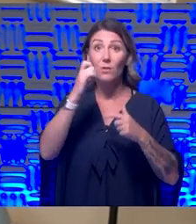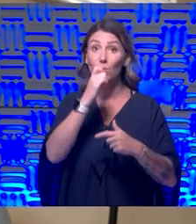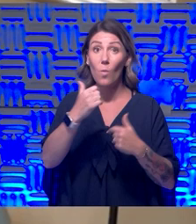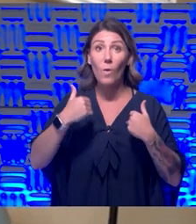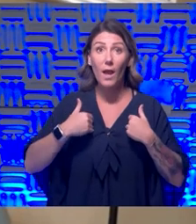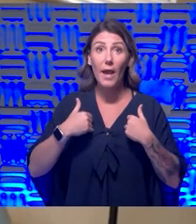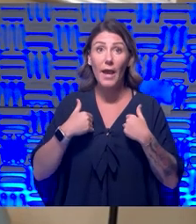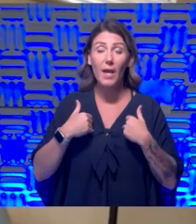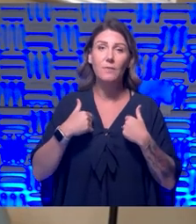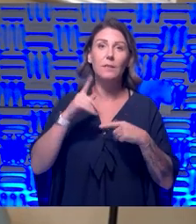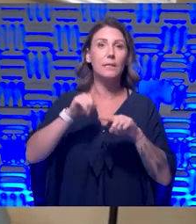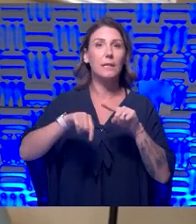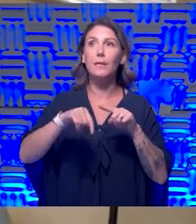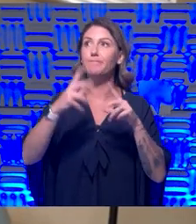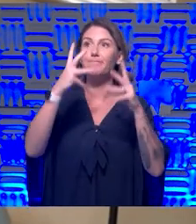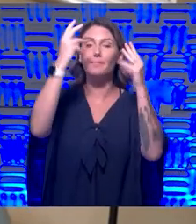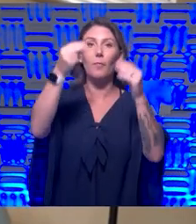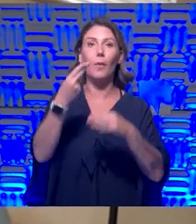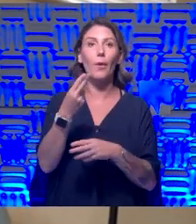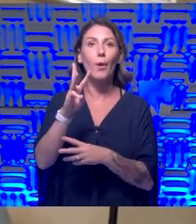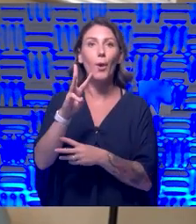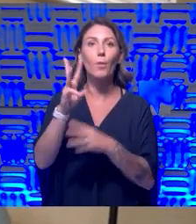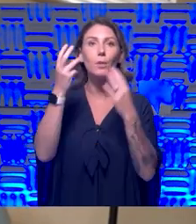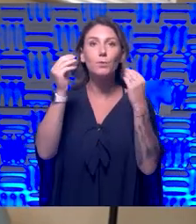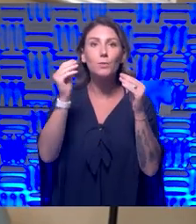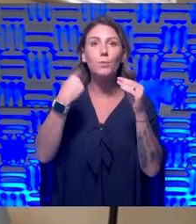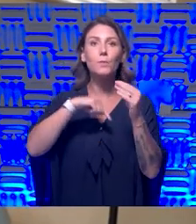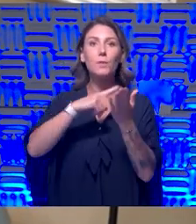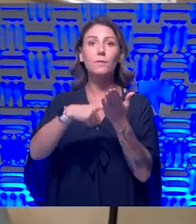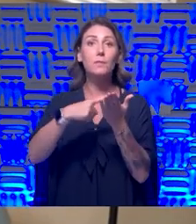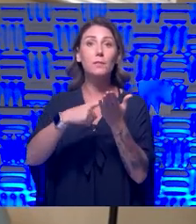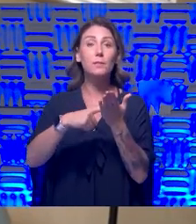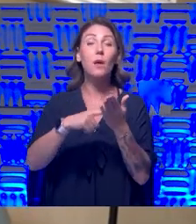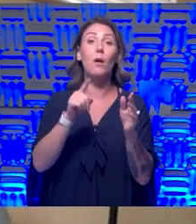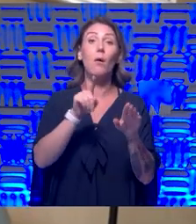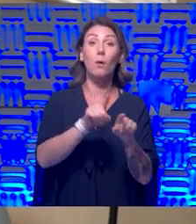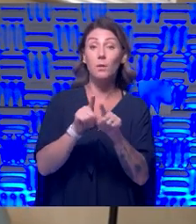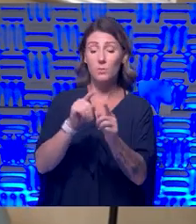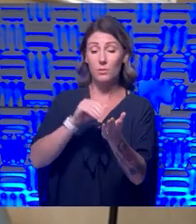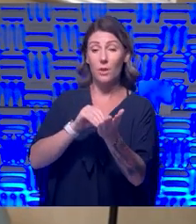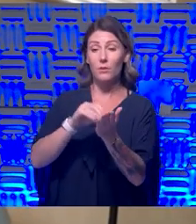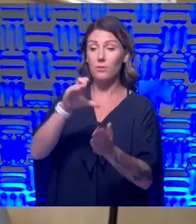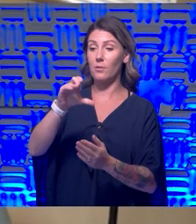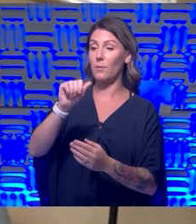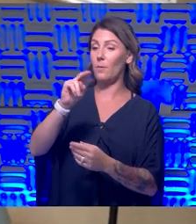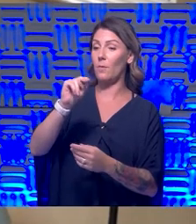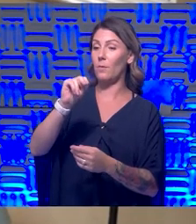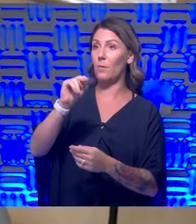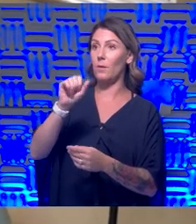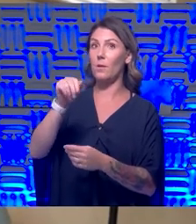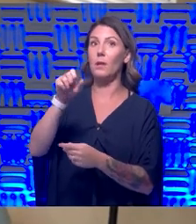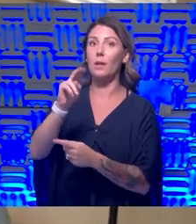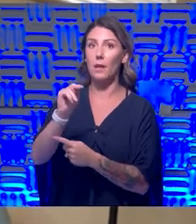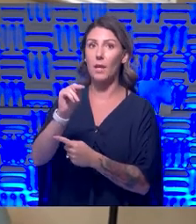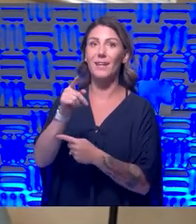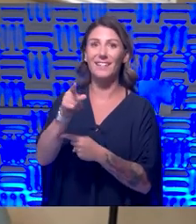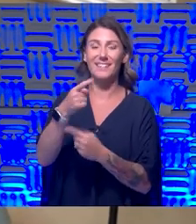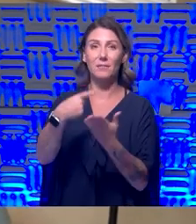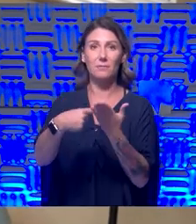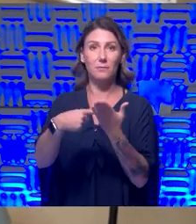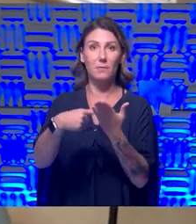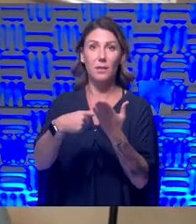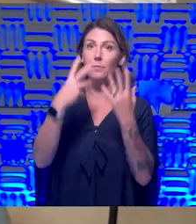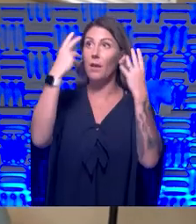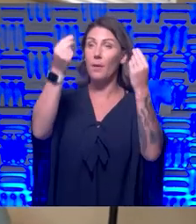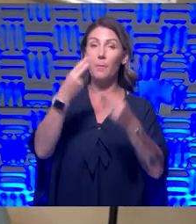if you can't make it out to the hardware stores, we've talked about, we've even had Dr. Cannon on when he was, when he was first on, he, he talked about going to the hardware